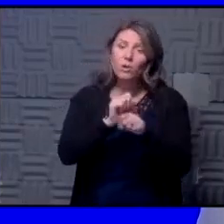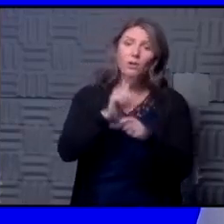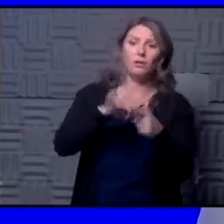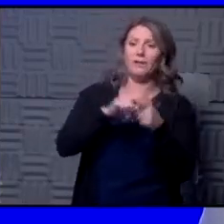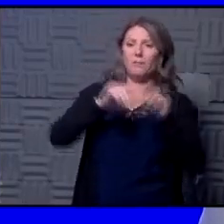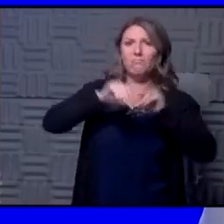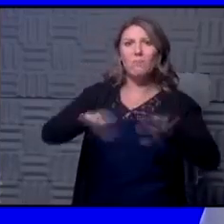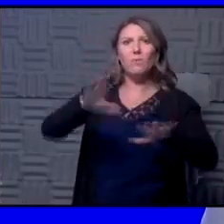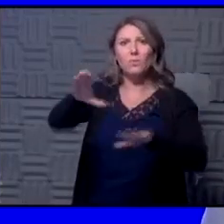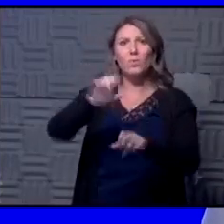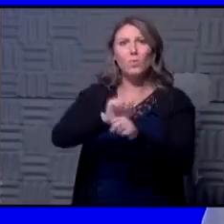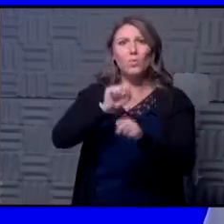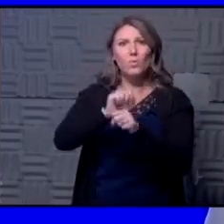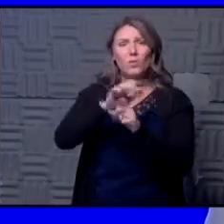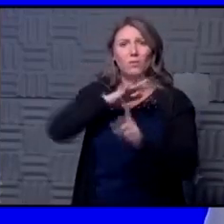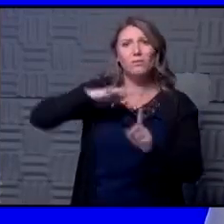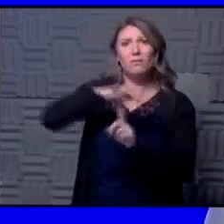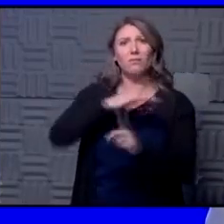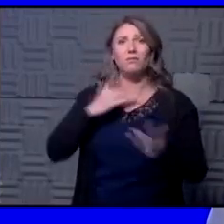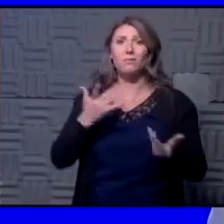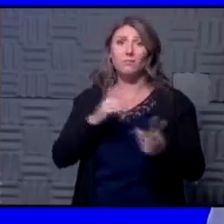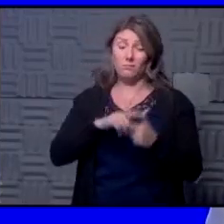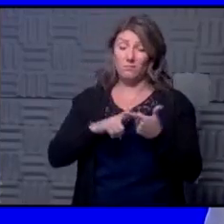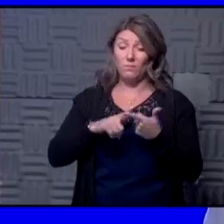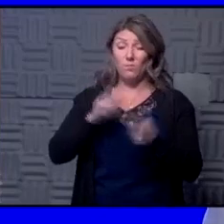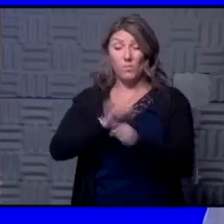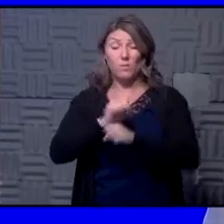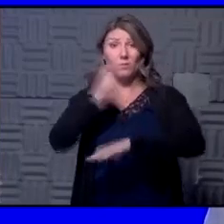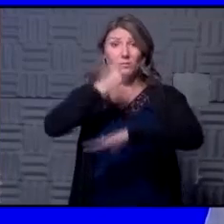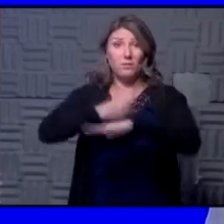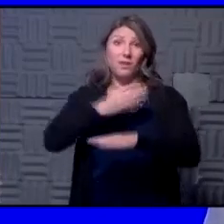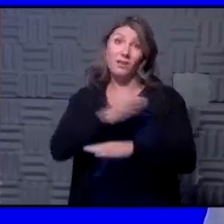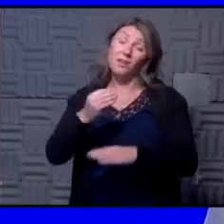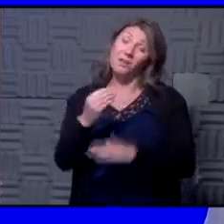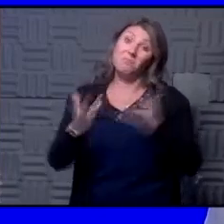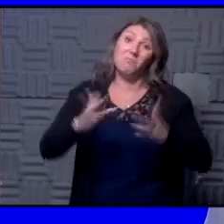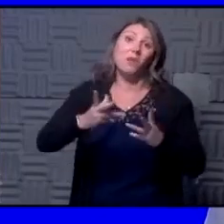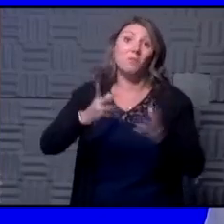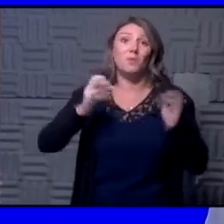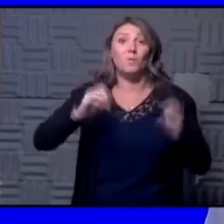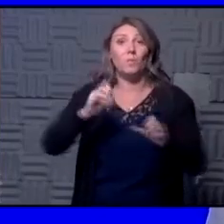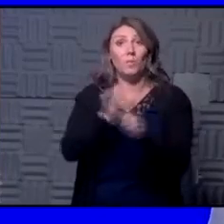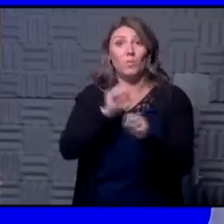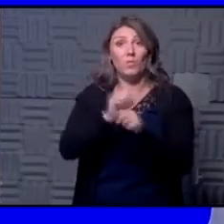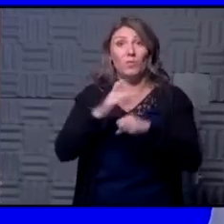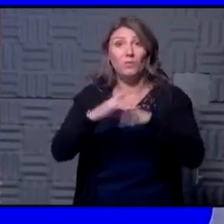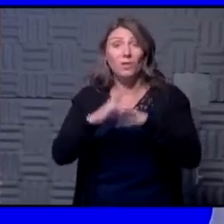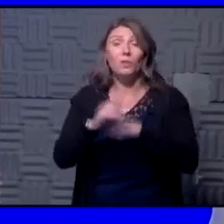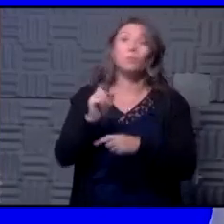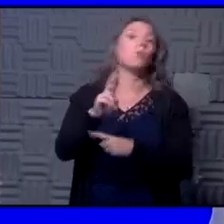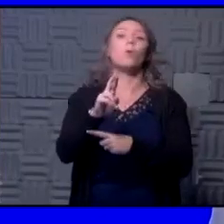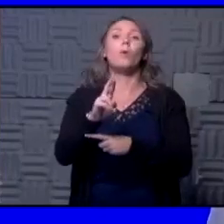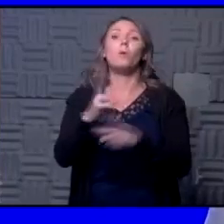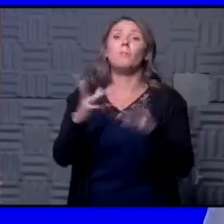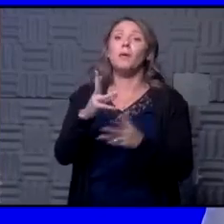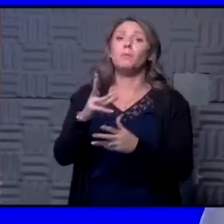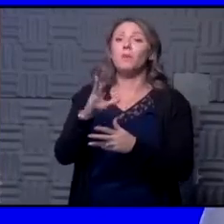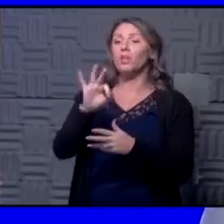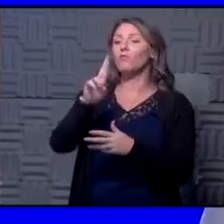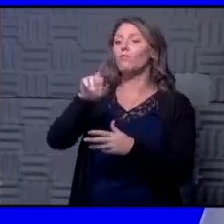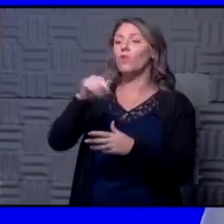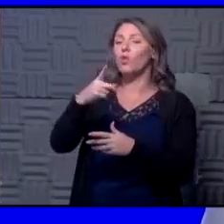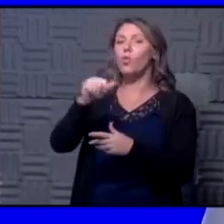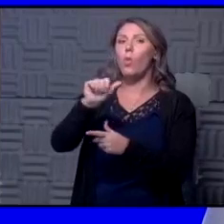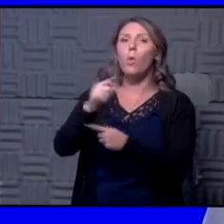workplace there's a very good chance that work may be shut down and there may no be there may not be work or there may be furlough or something like that